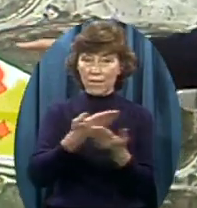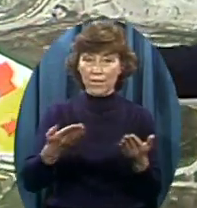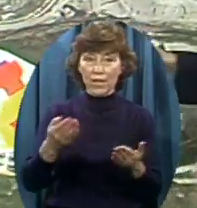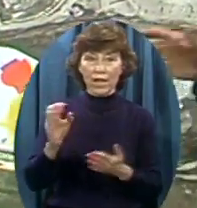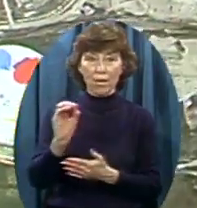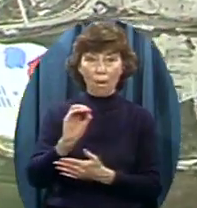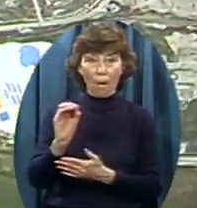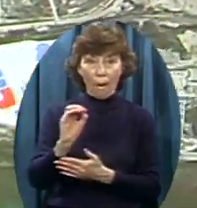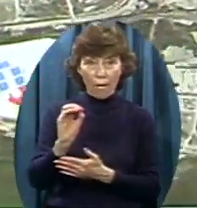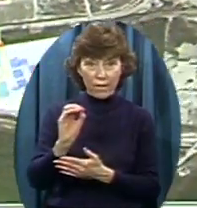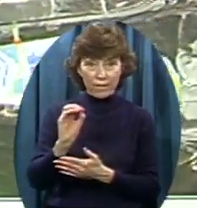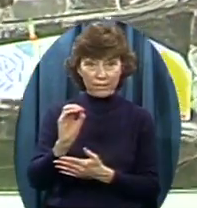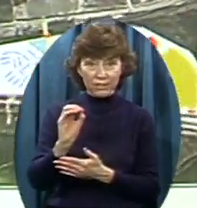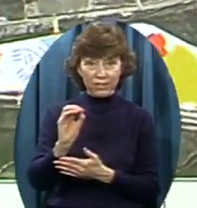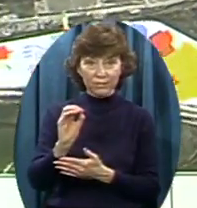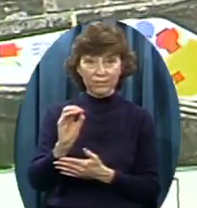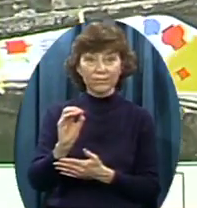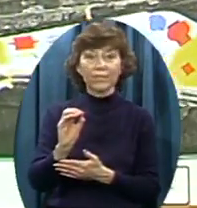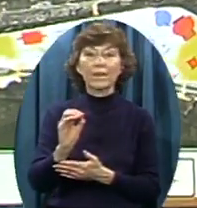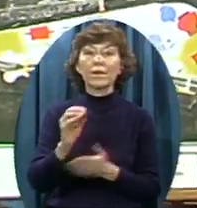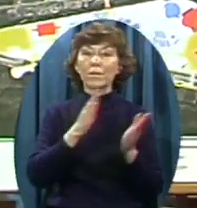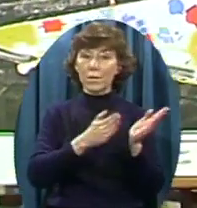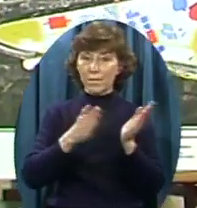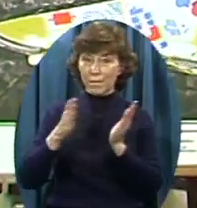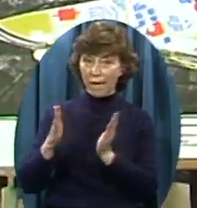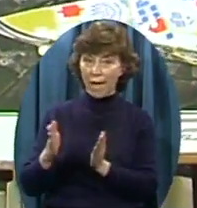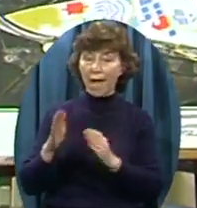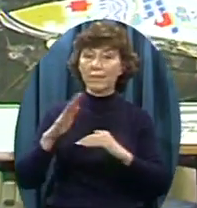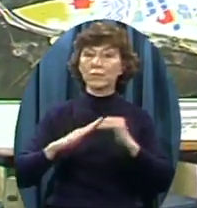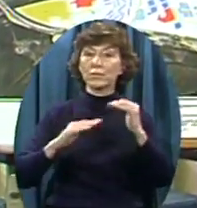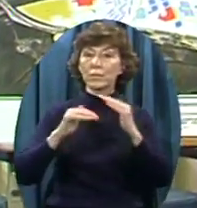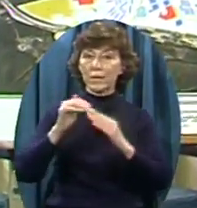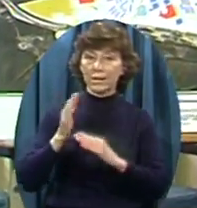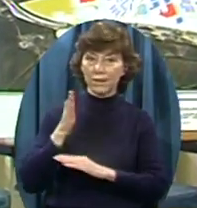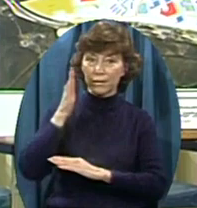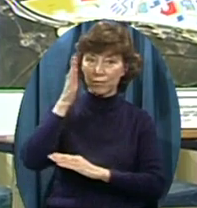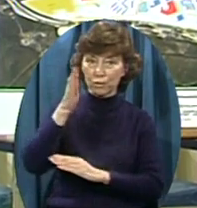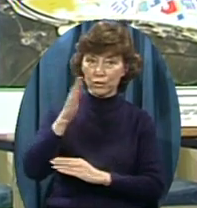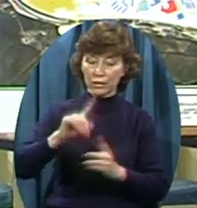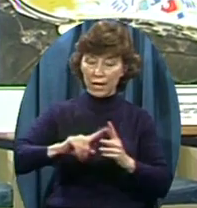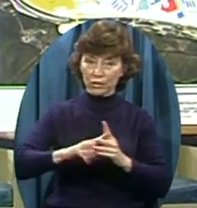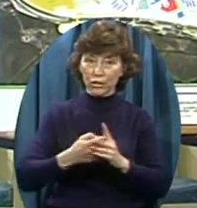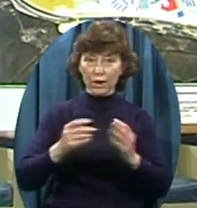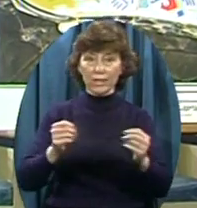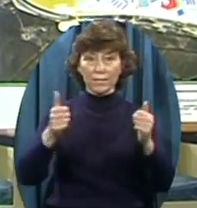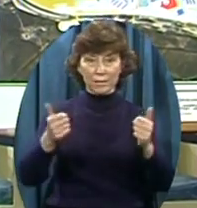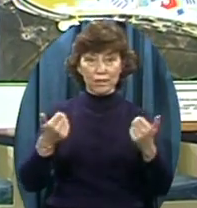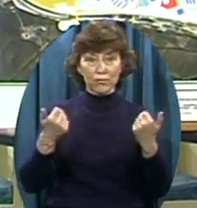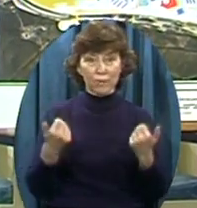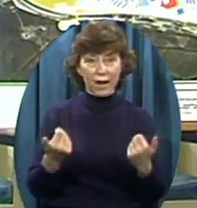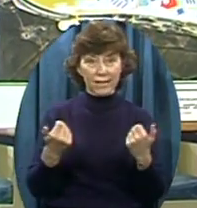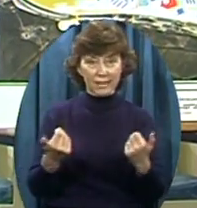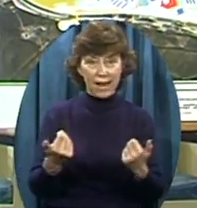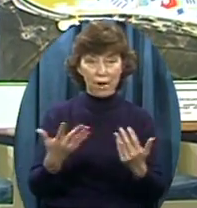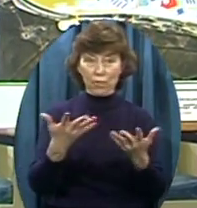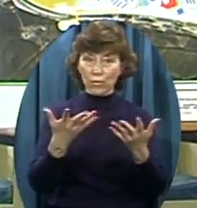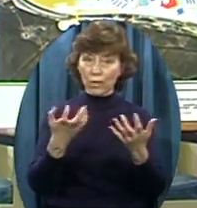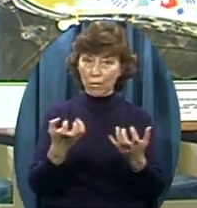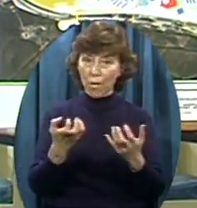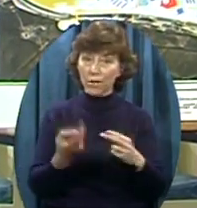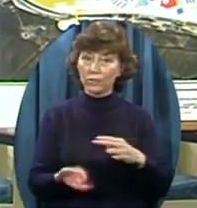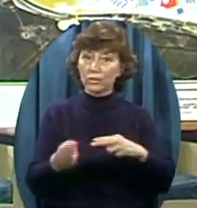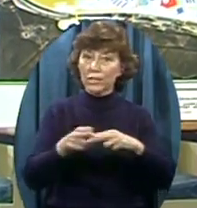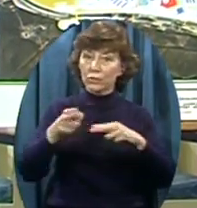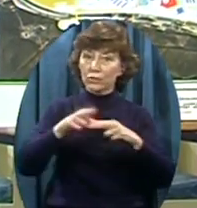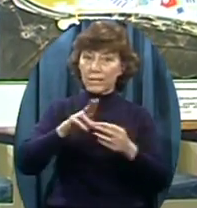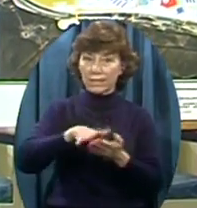And we're going to Build it immediately So that we can go To 12,000 students As quickly as possible Double by faith